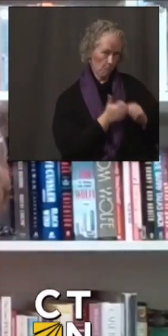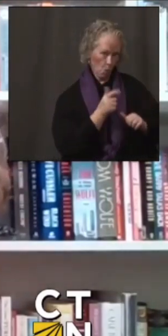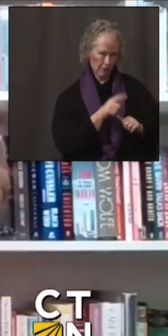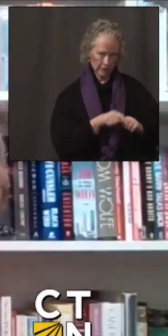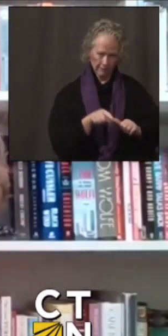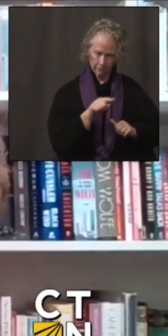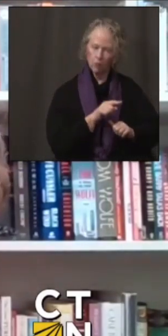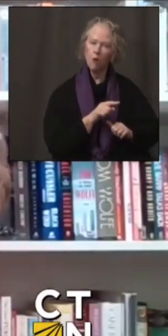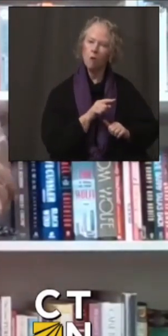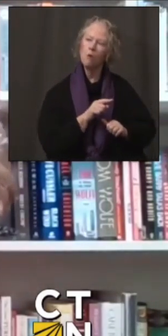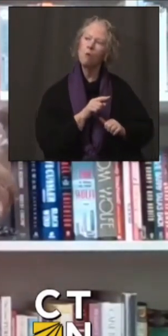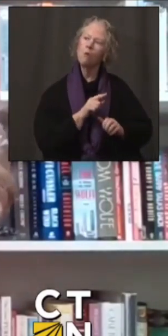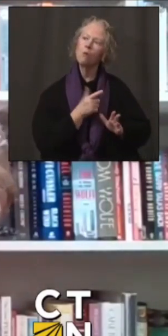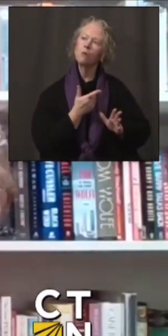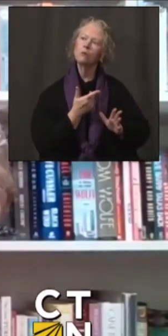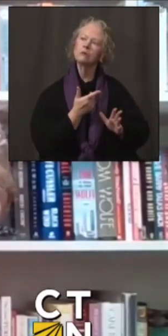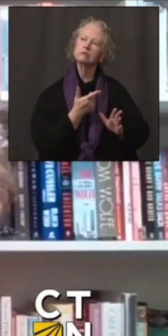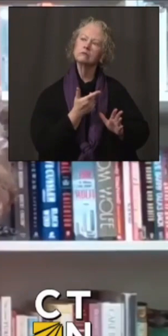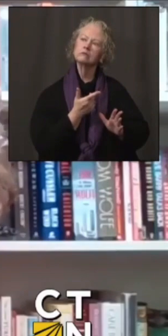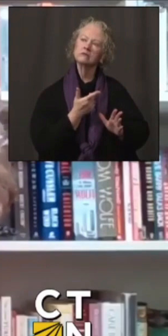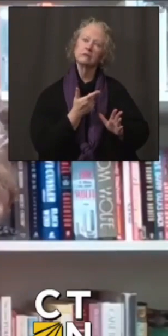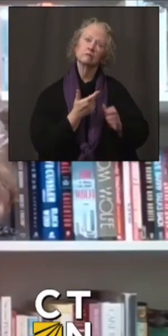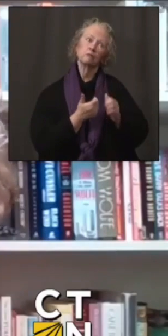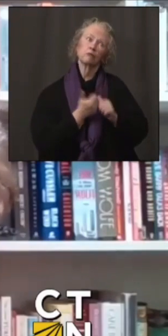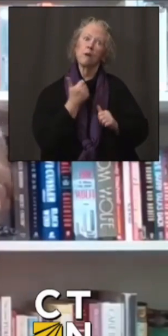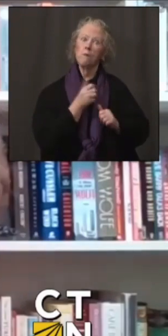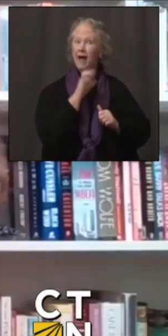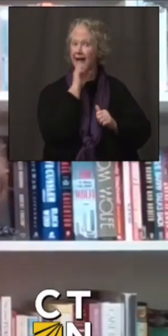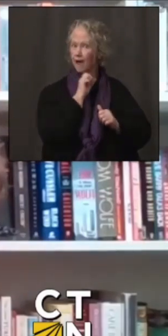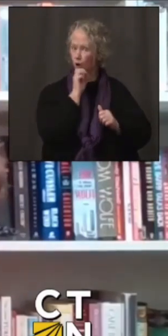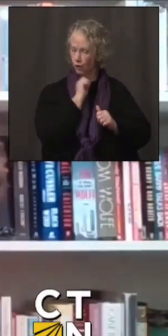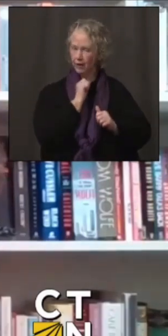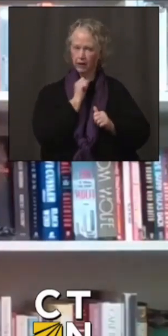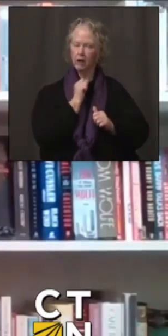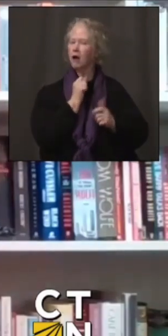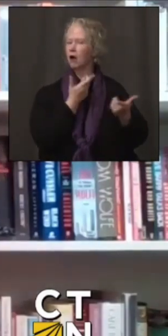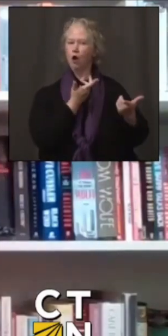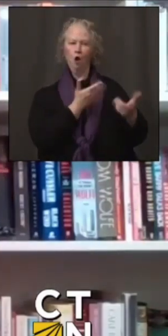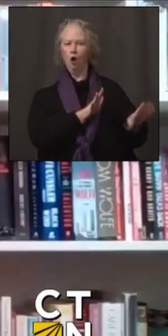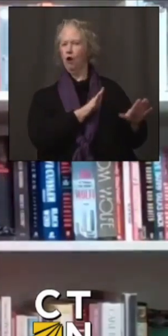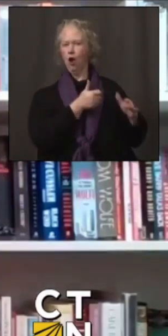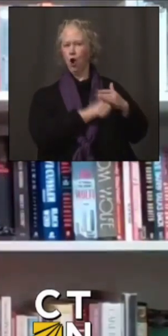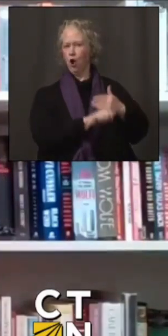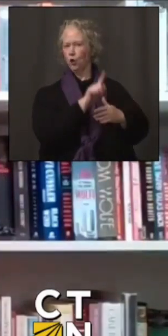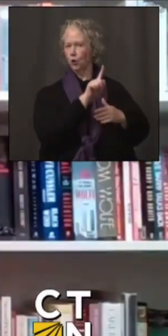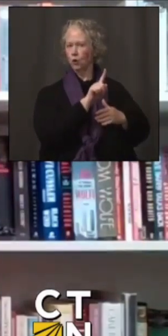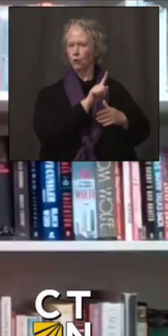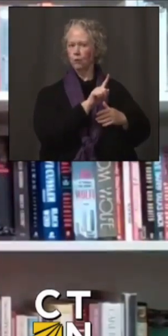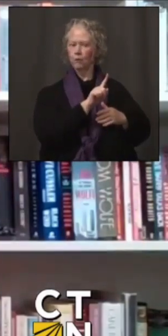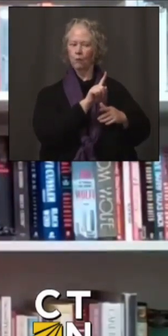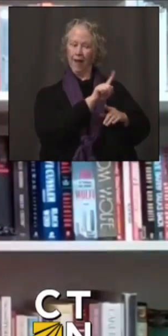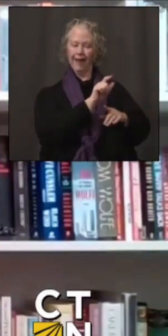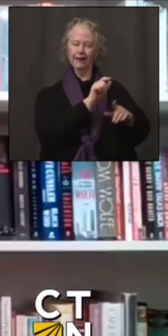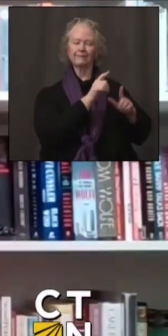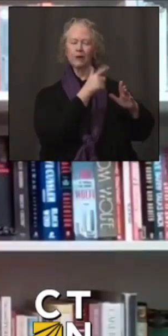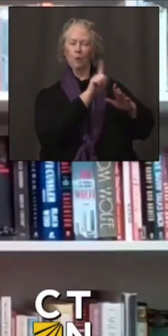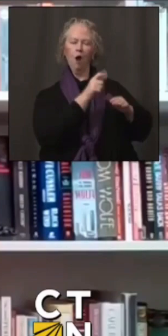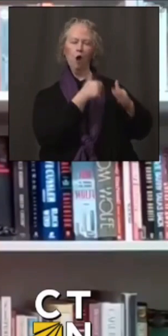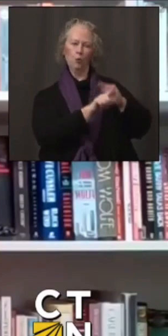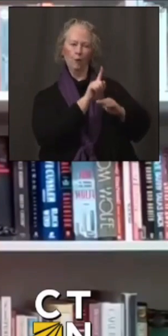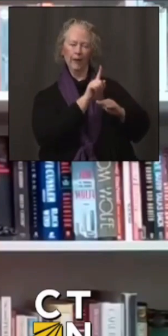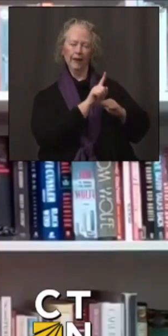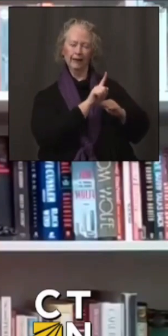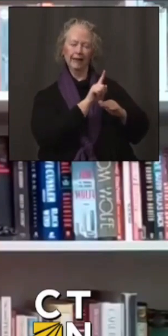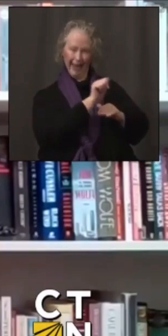that are predominantly, um, elderly residents will have been done already as part of phase 1B and then, uh,